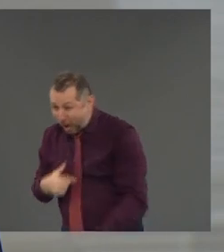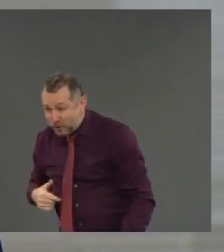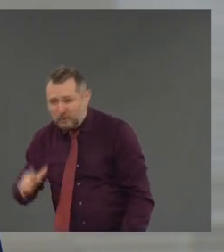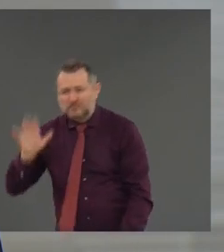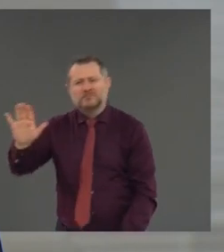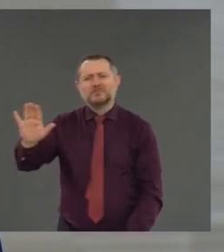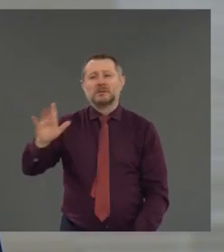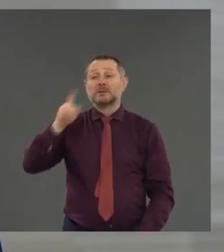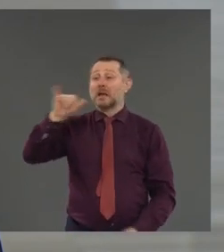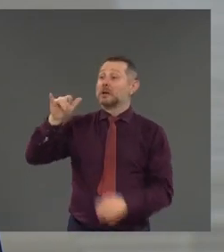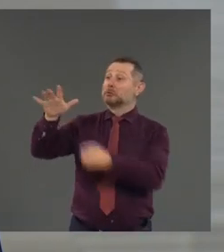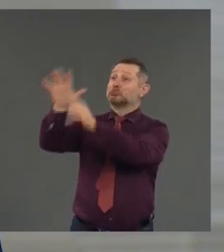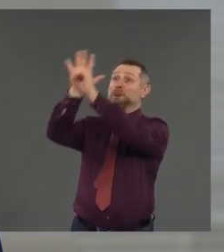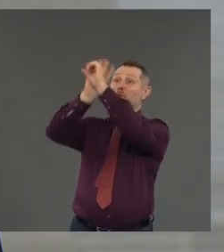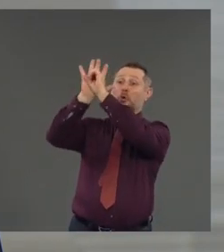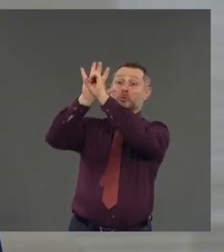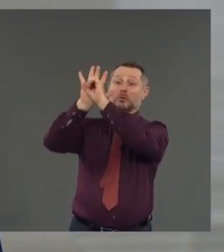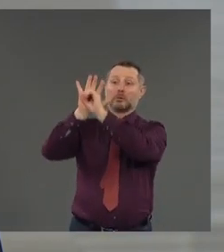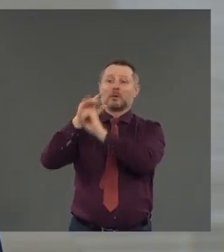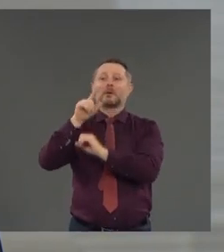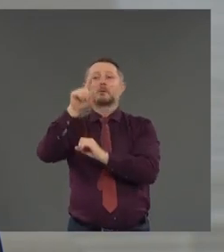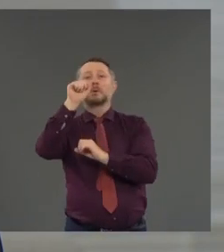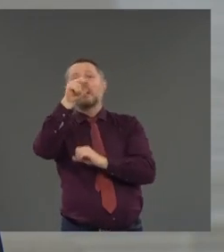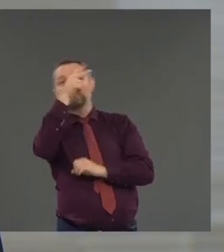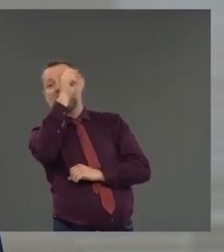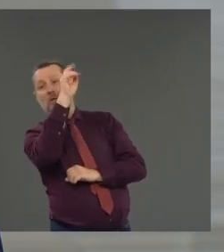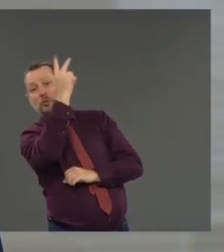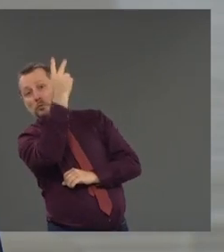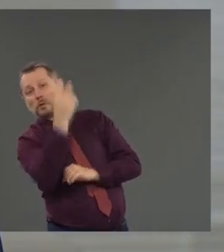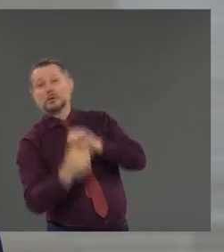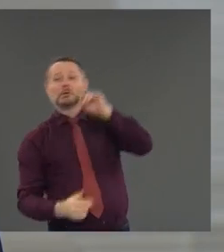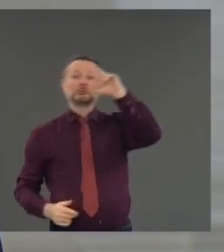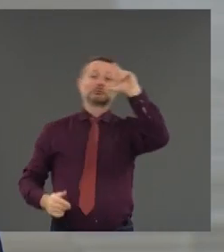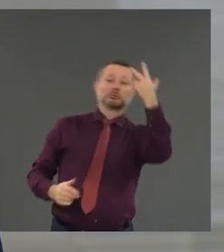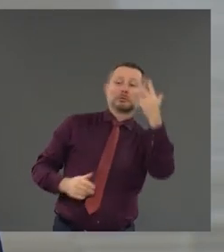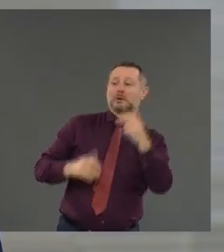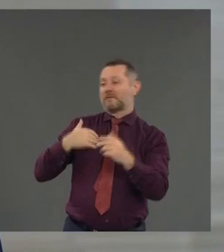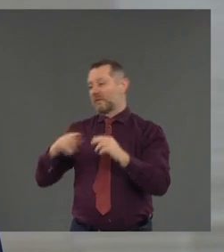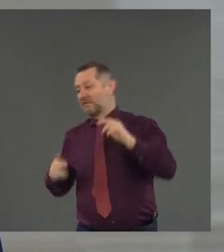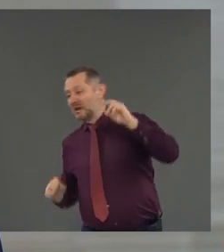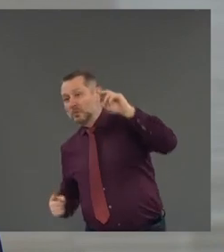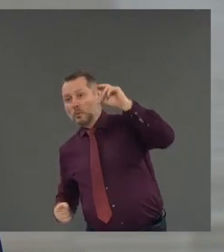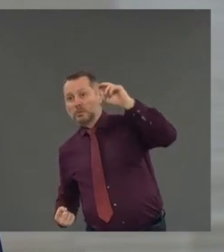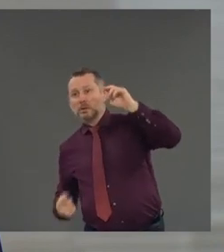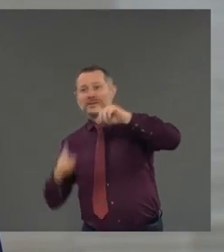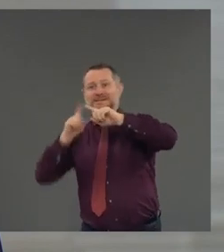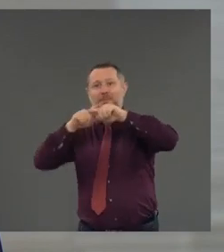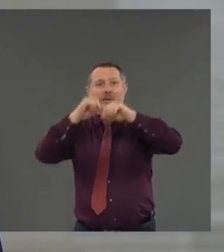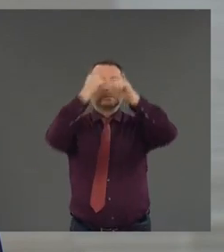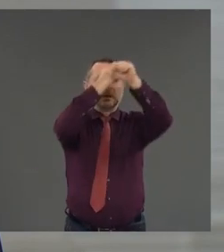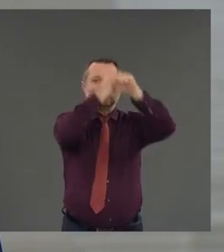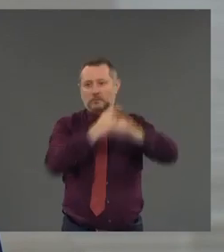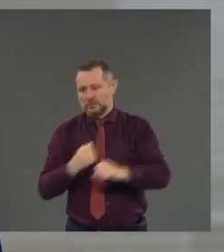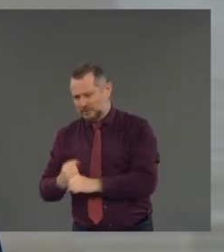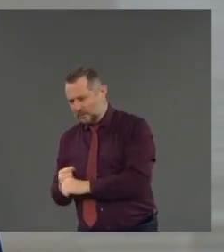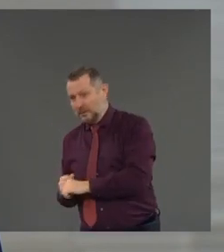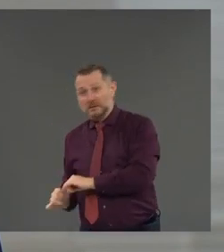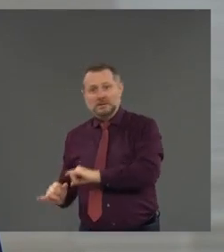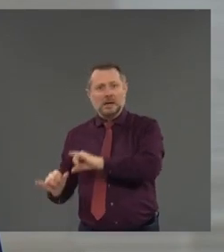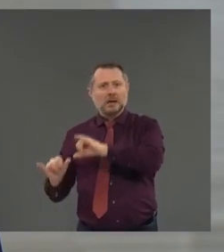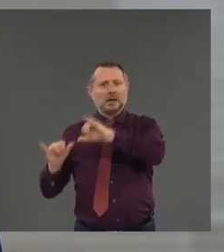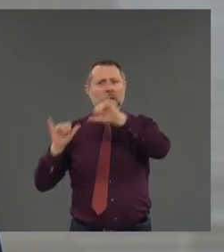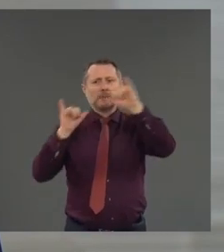on the numbers in that region. So you could have theoretically different